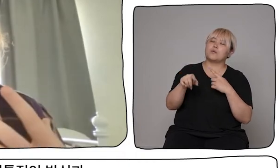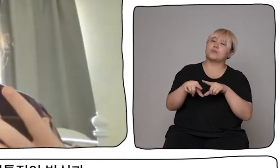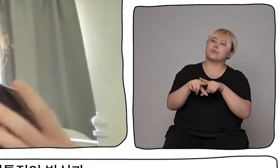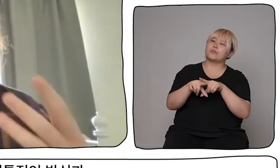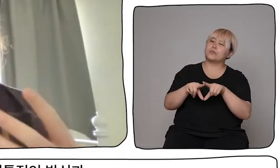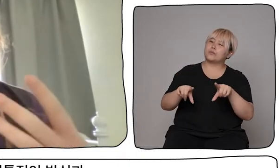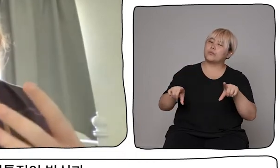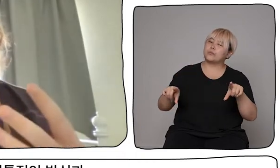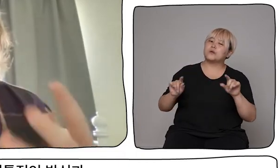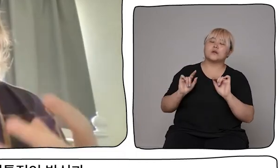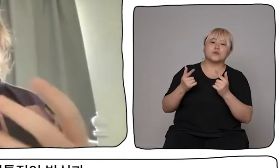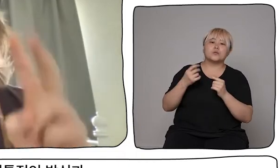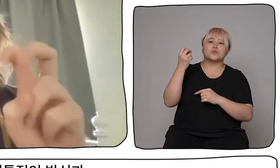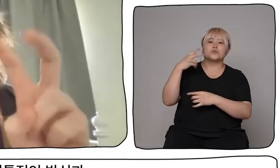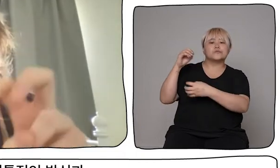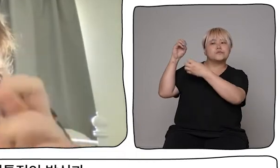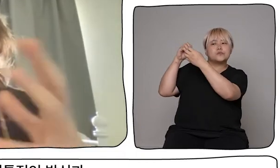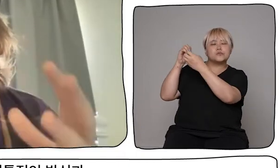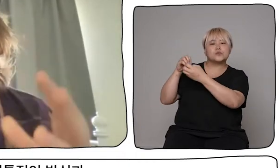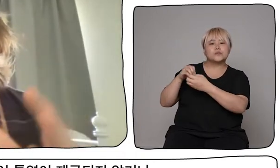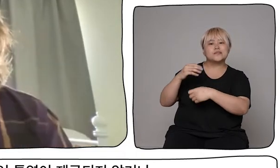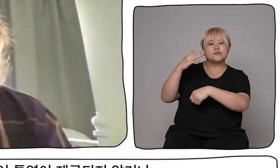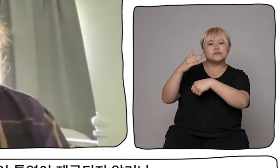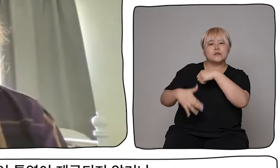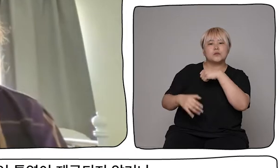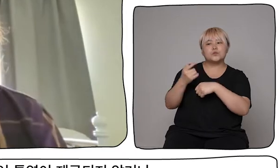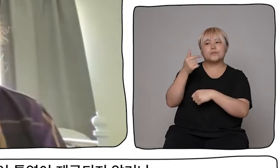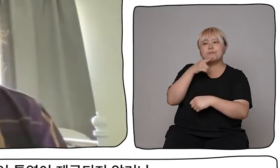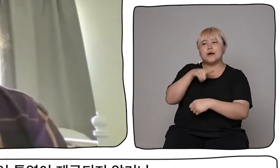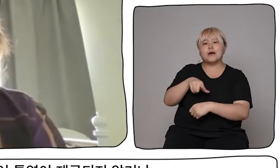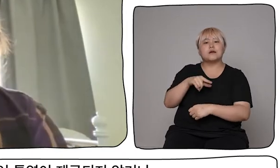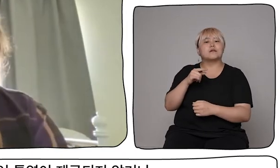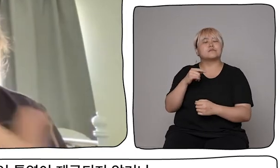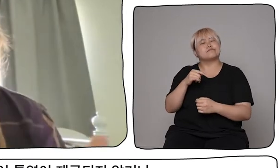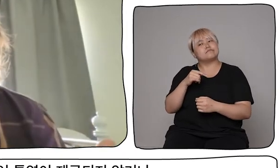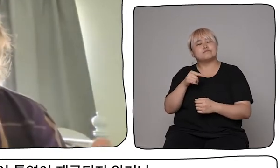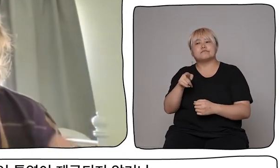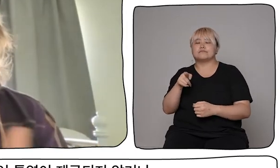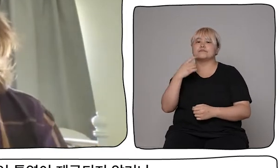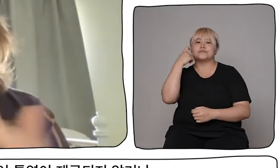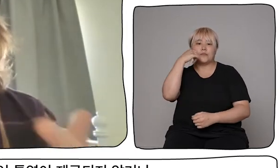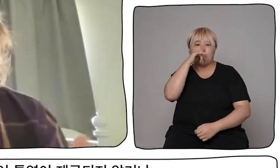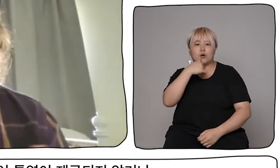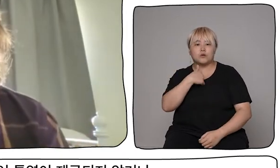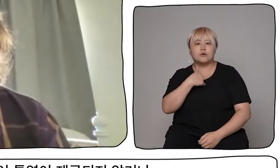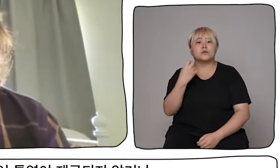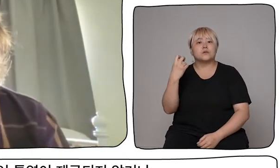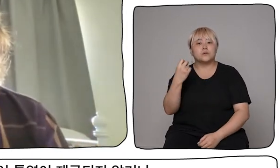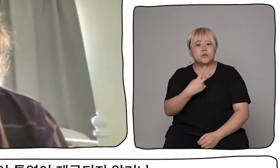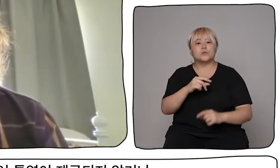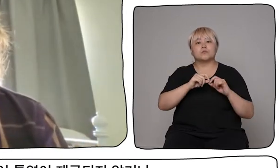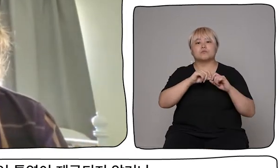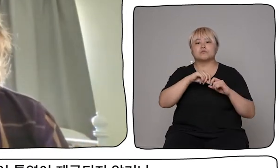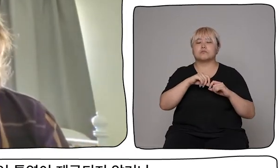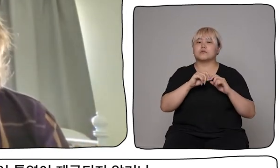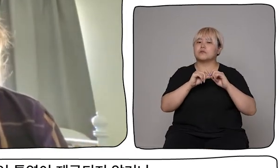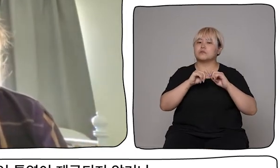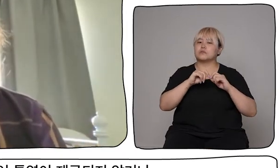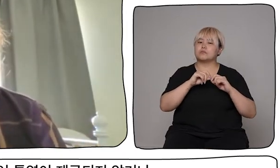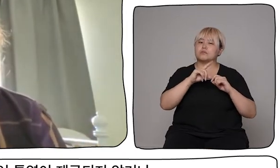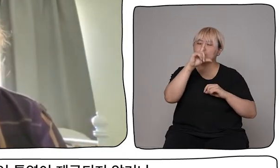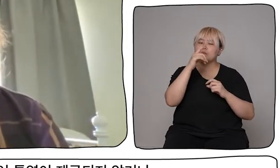fit in traditionally. And granted, lots of the performances don't have interpretation built into them